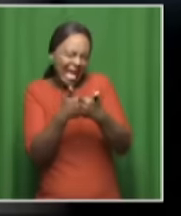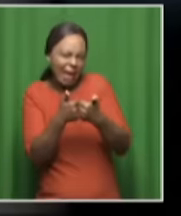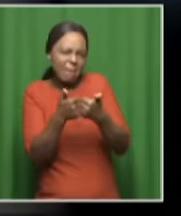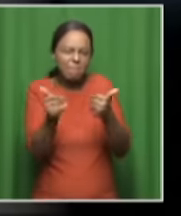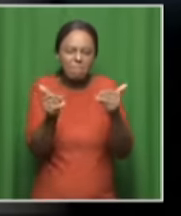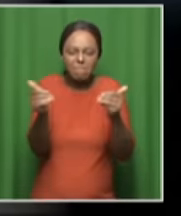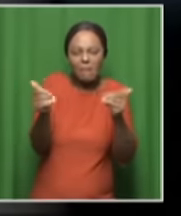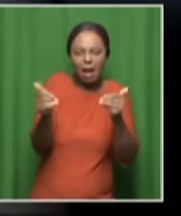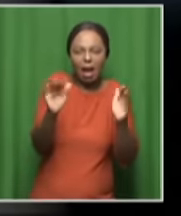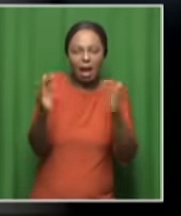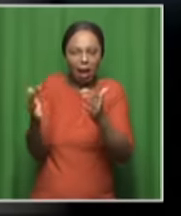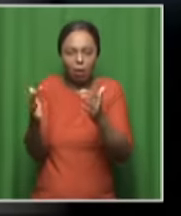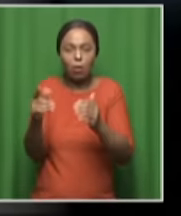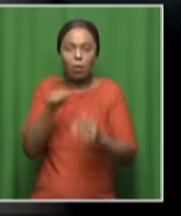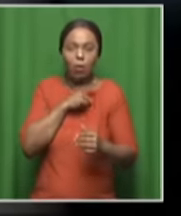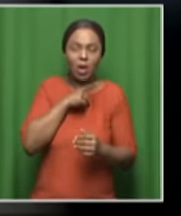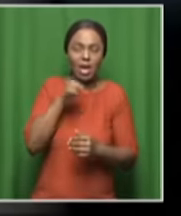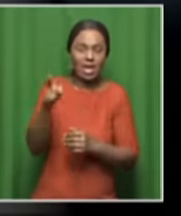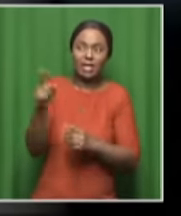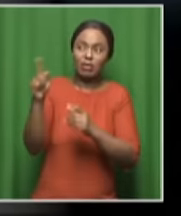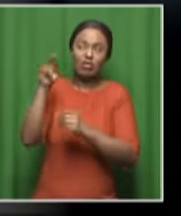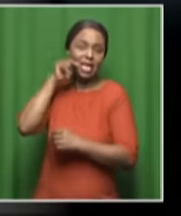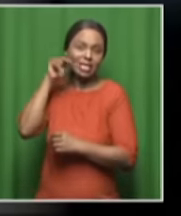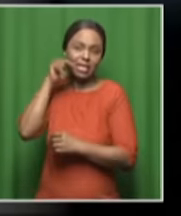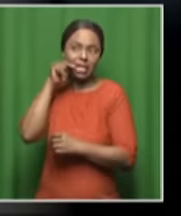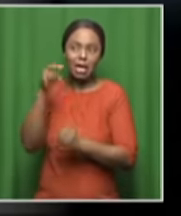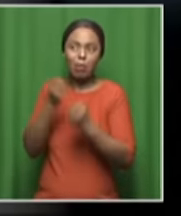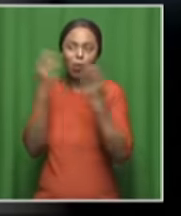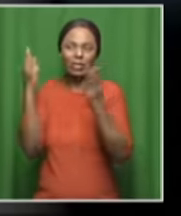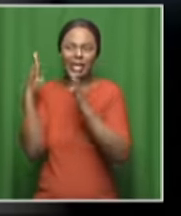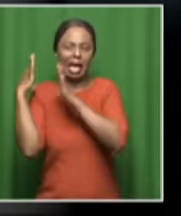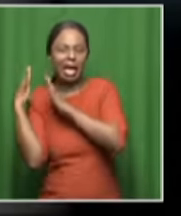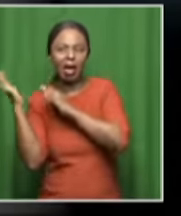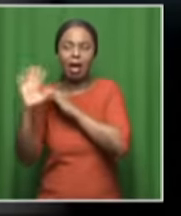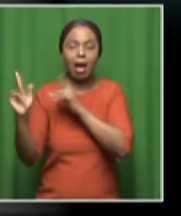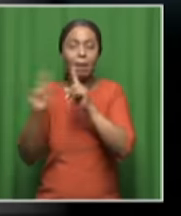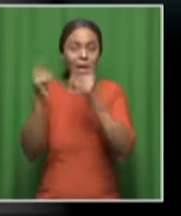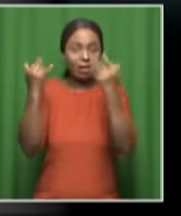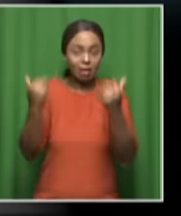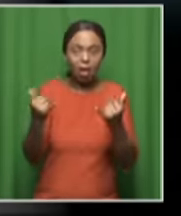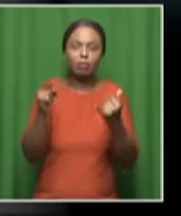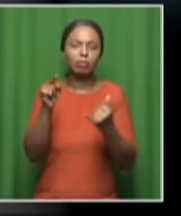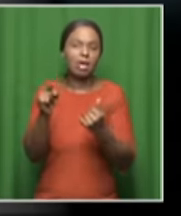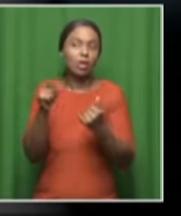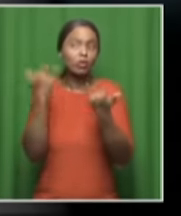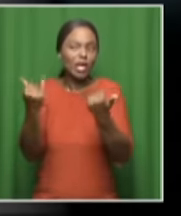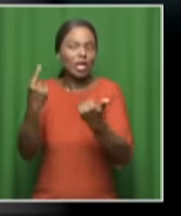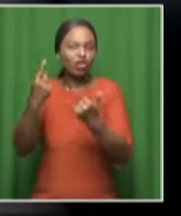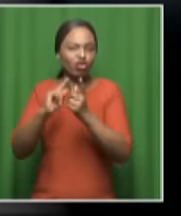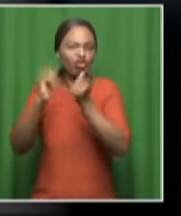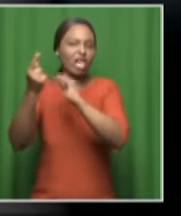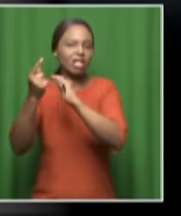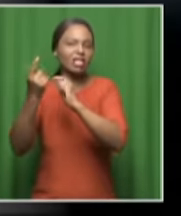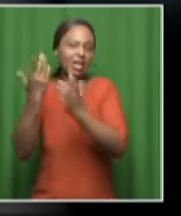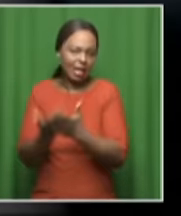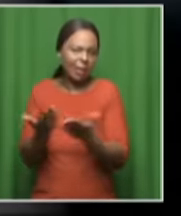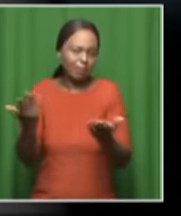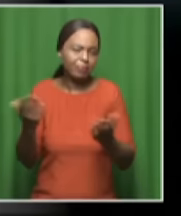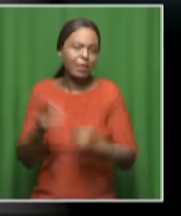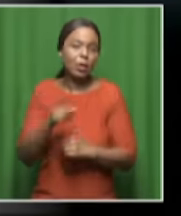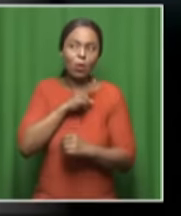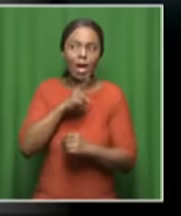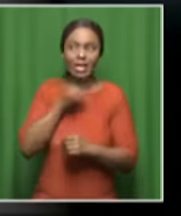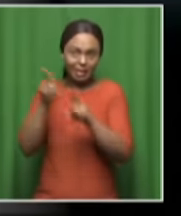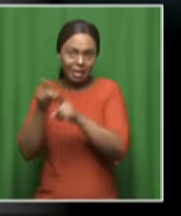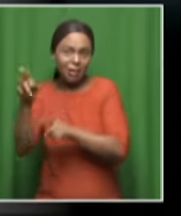with the intensity. know, Nigeria hasn't really played with too much intensity. But today that might change. And that's what we must be prepared for because they